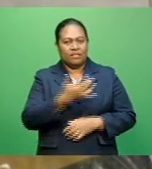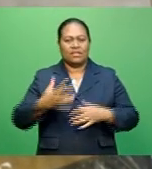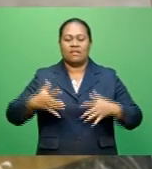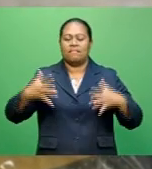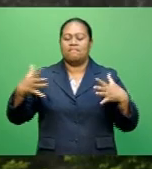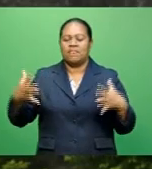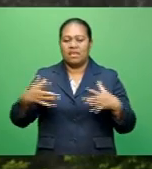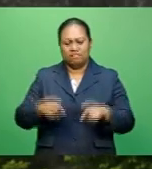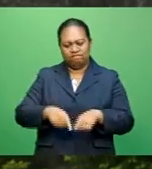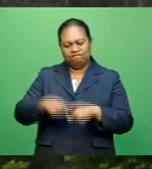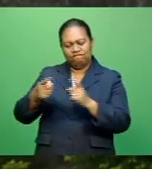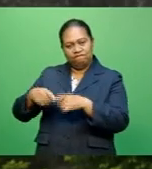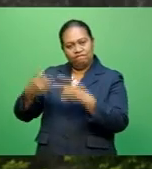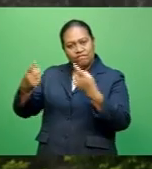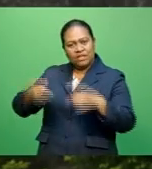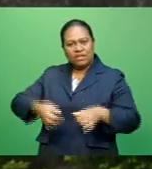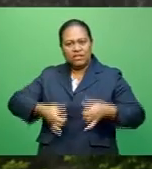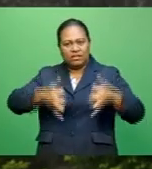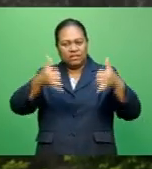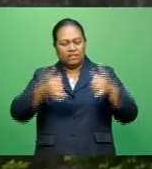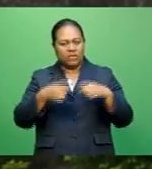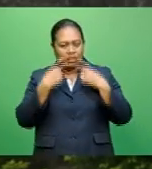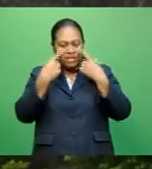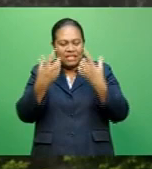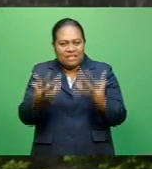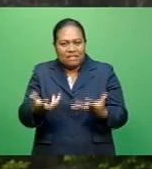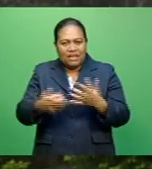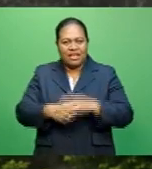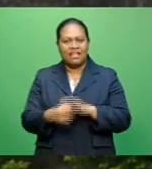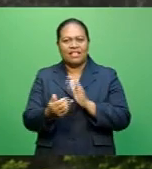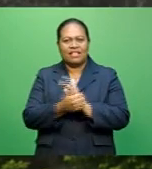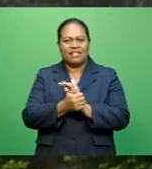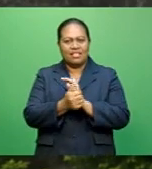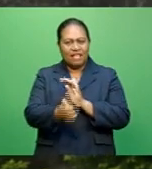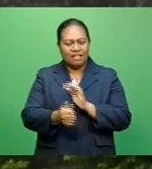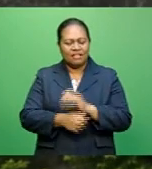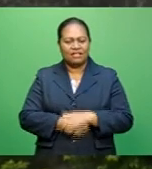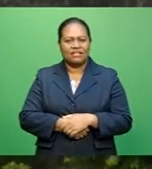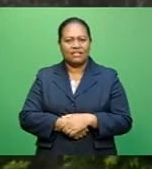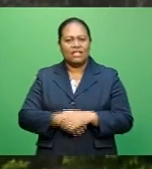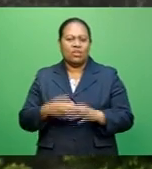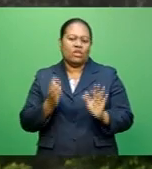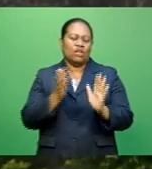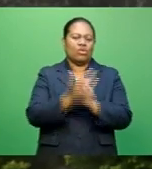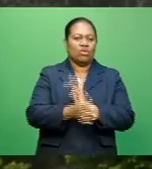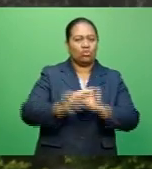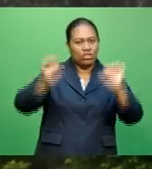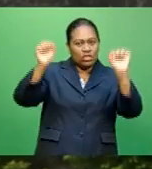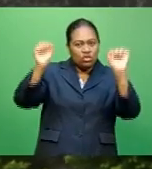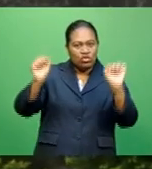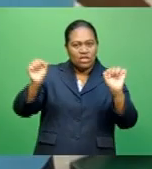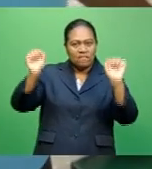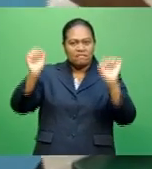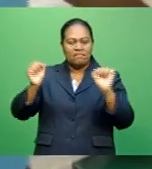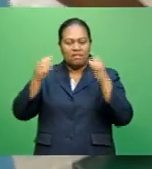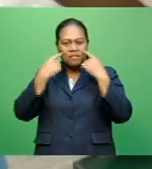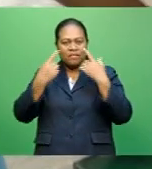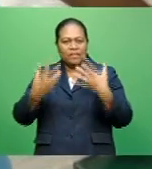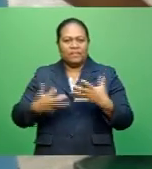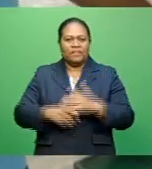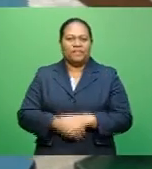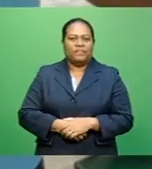of boxers that's going to be displaying their talent at the gym. And this is, you know, it's a national boxing championship.